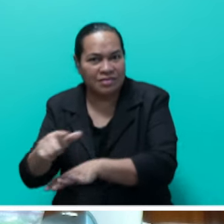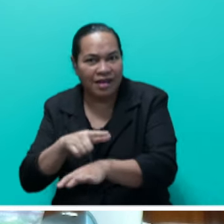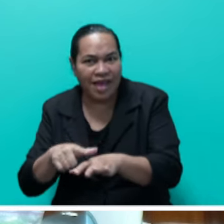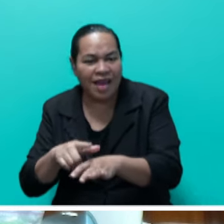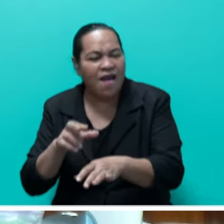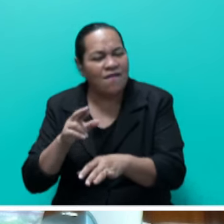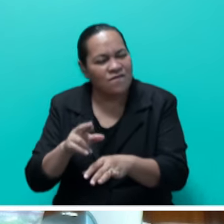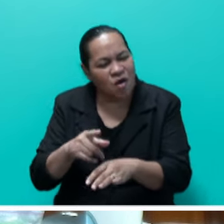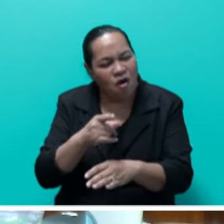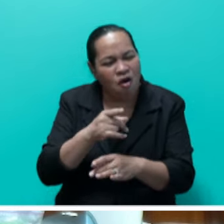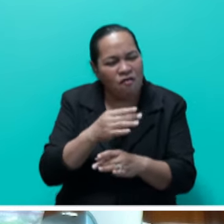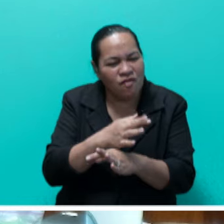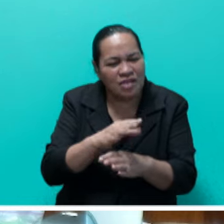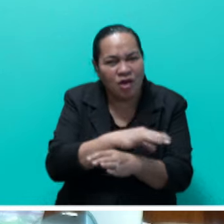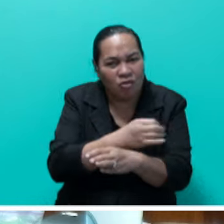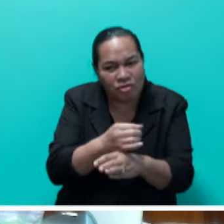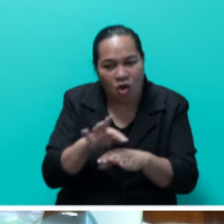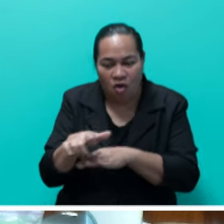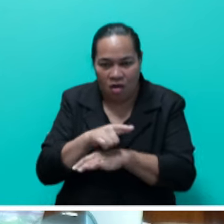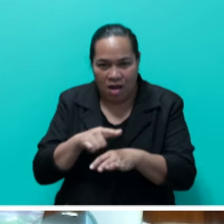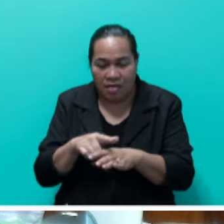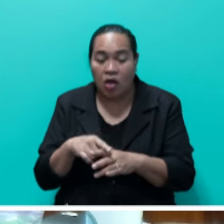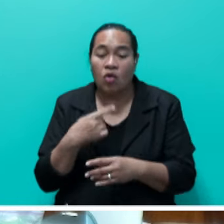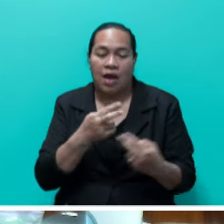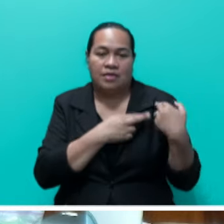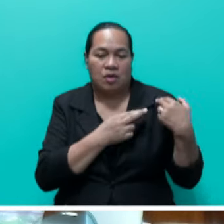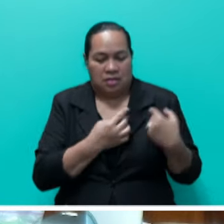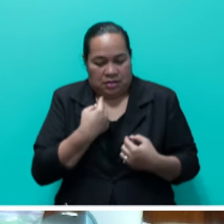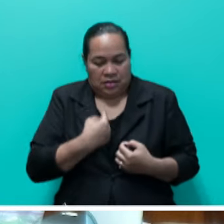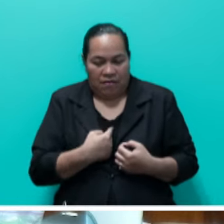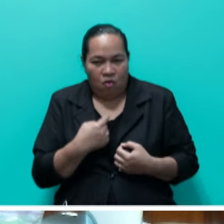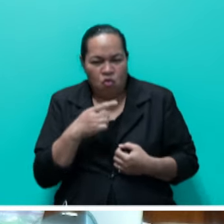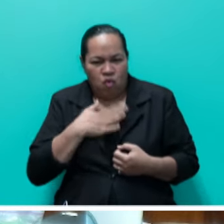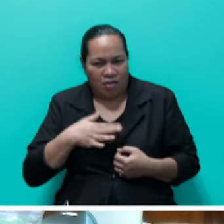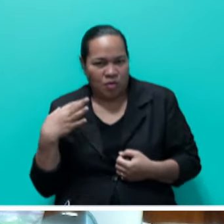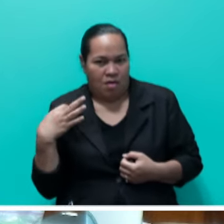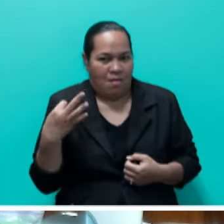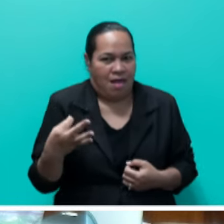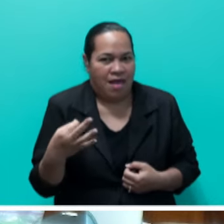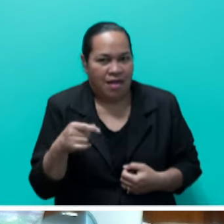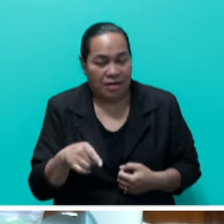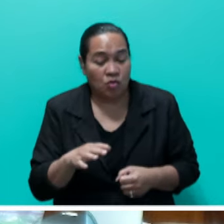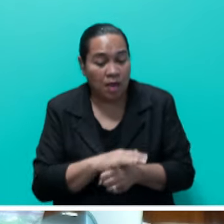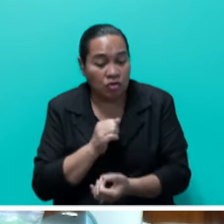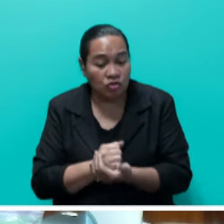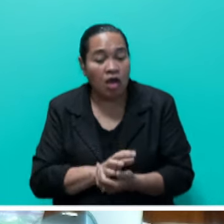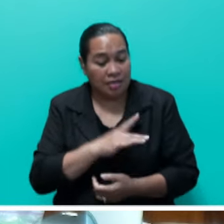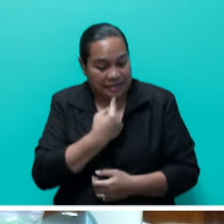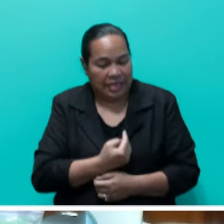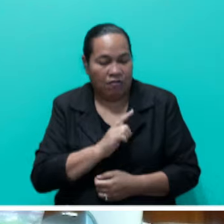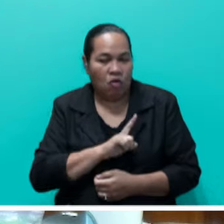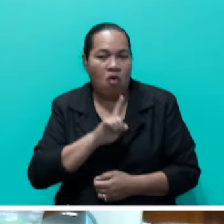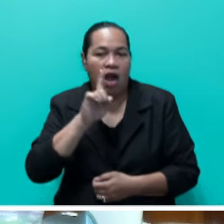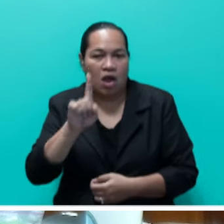This is a responsibility of the applicant to ensure that they go out and